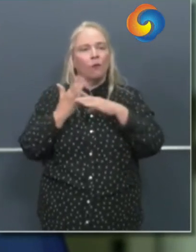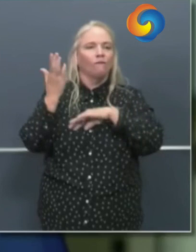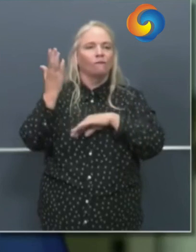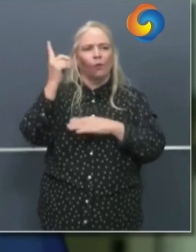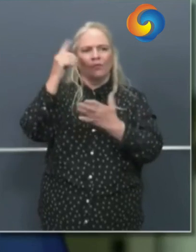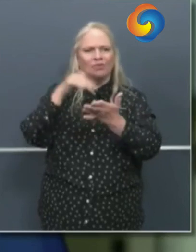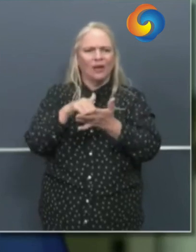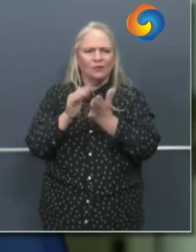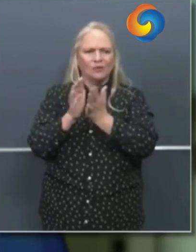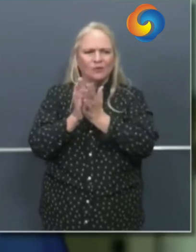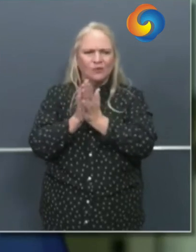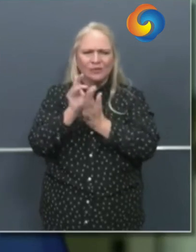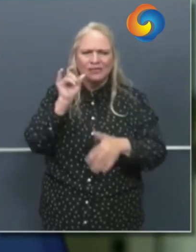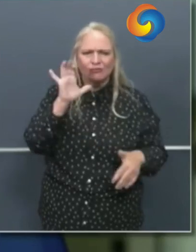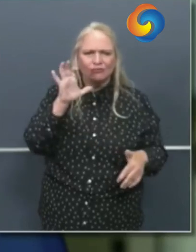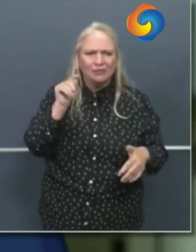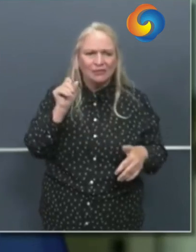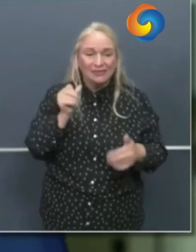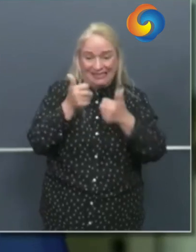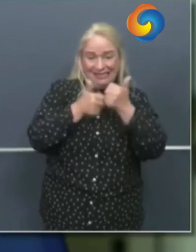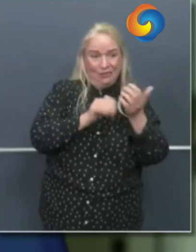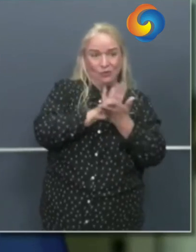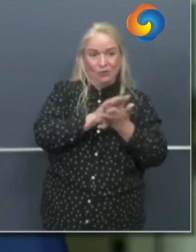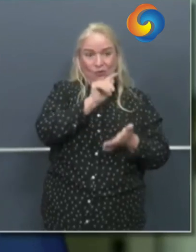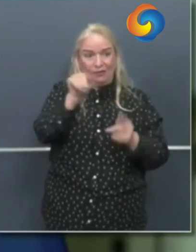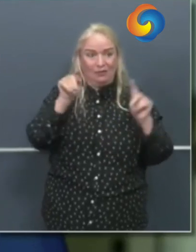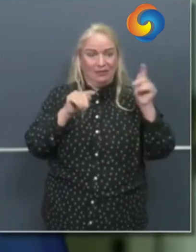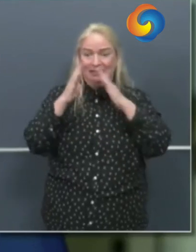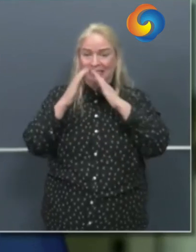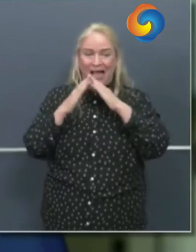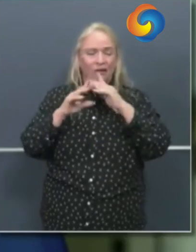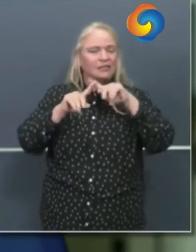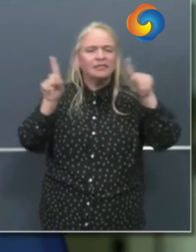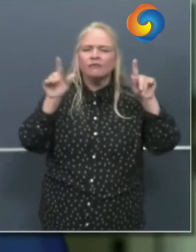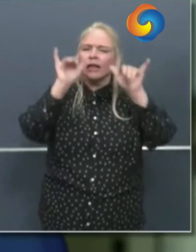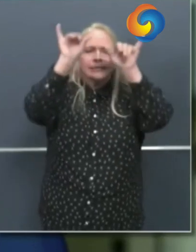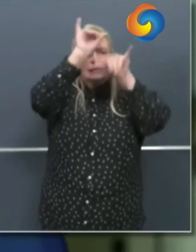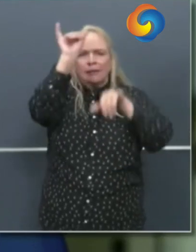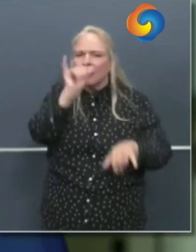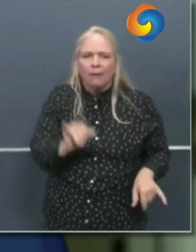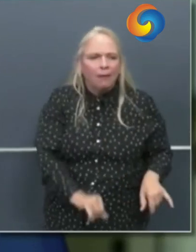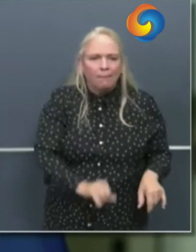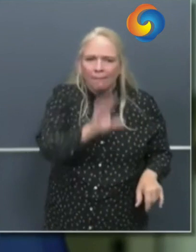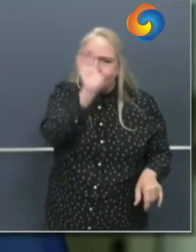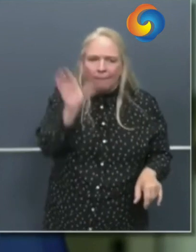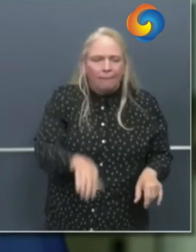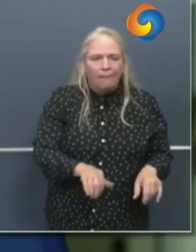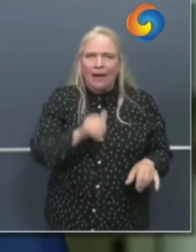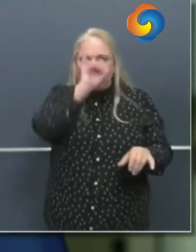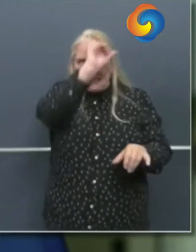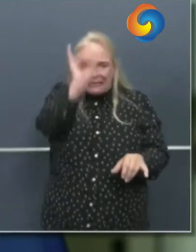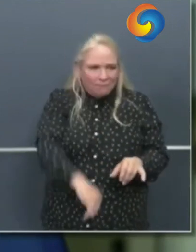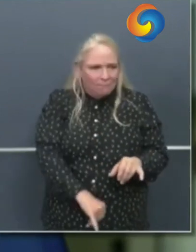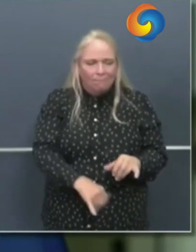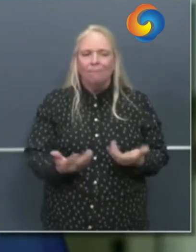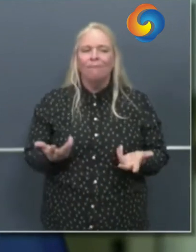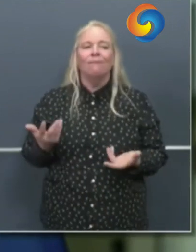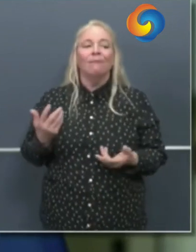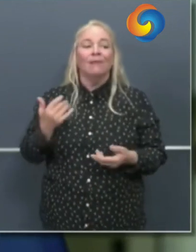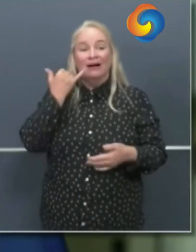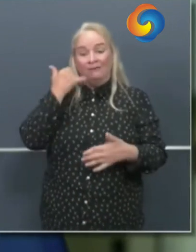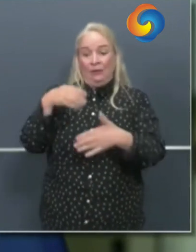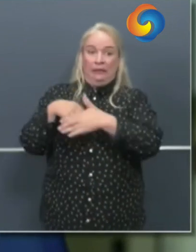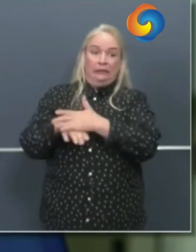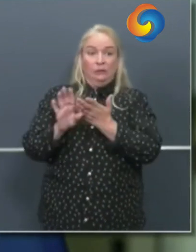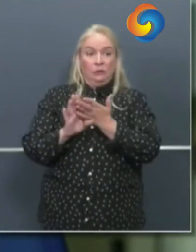conditions are unique and distinctive classrooms physical classrooms or such where you can't have the physical distancing that you can in other